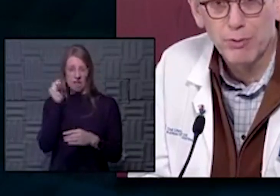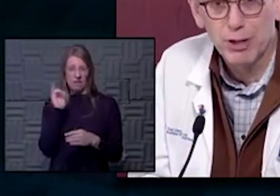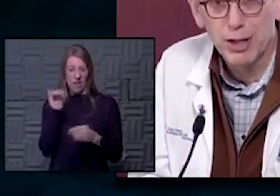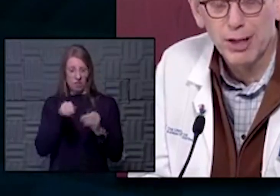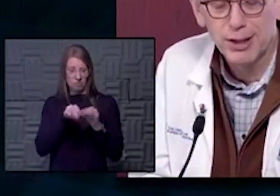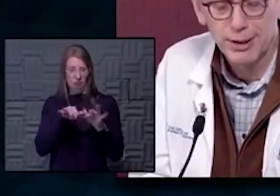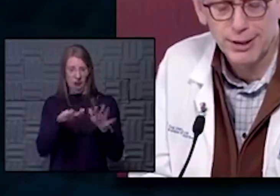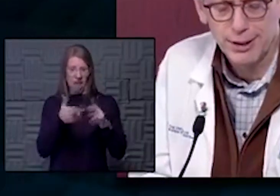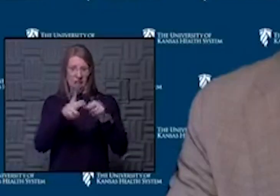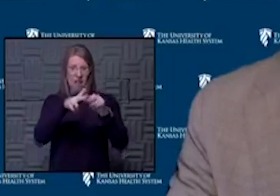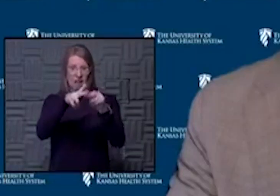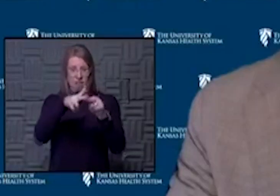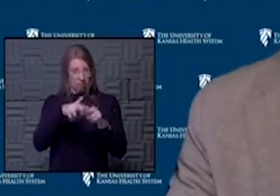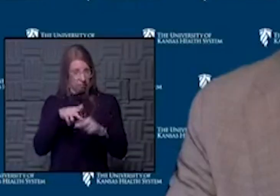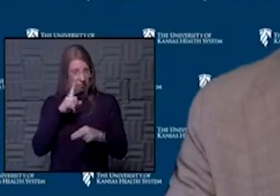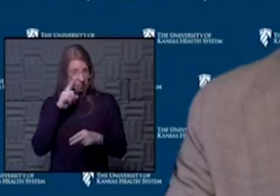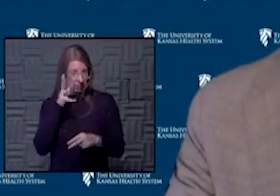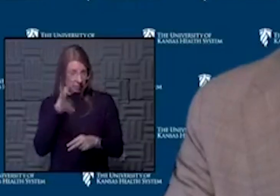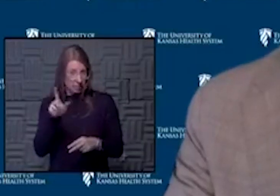potential spread we're seeing?